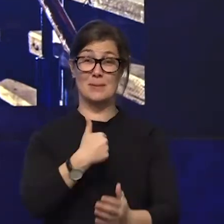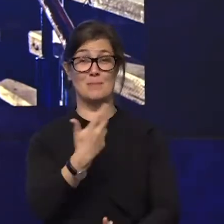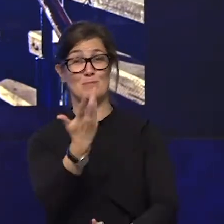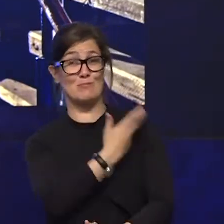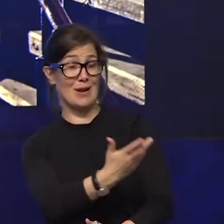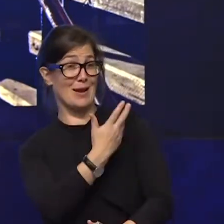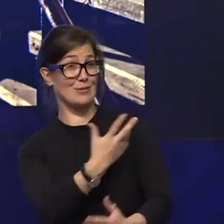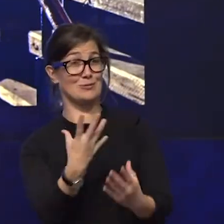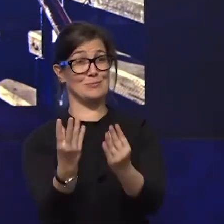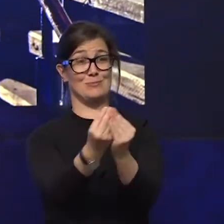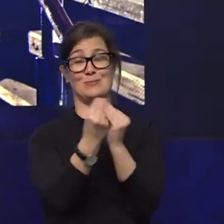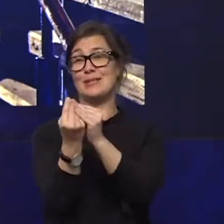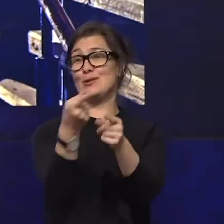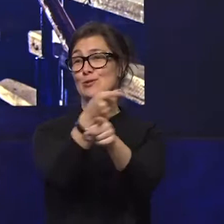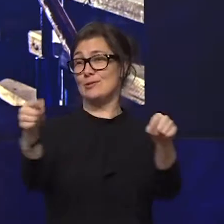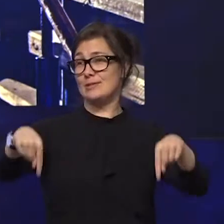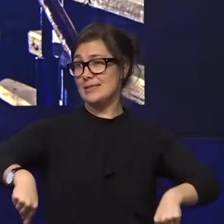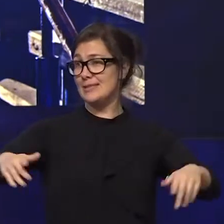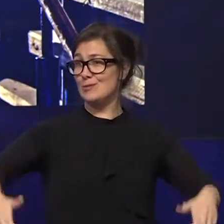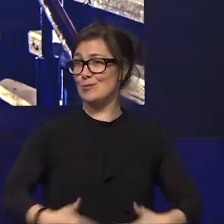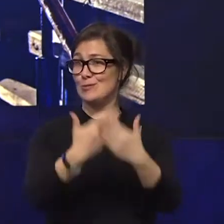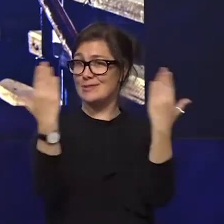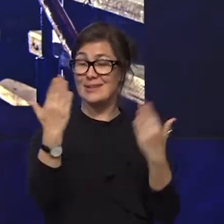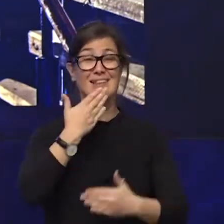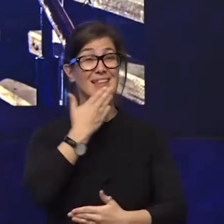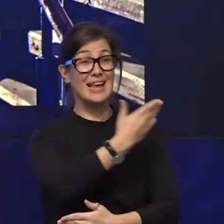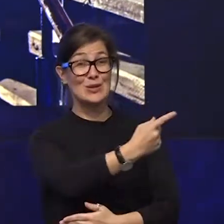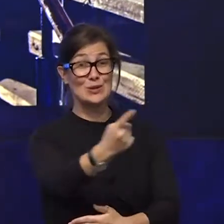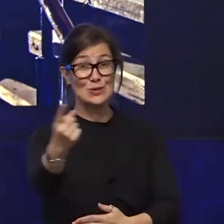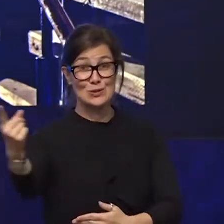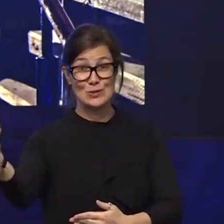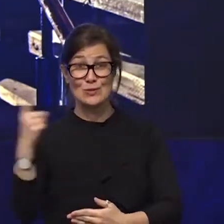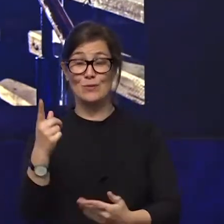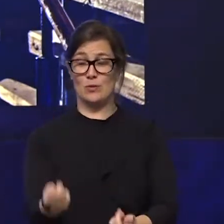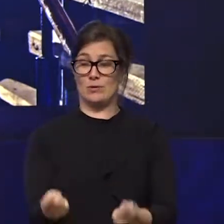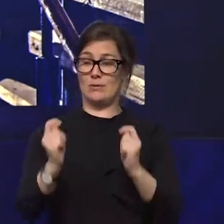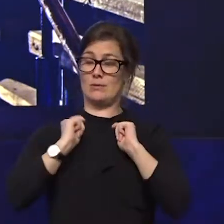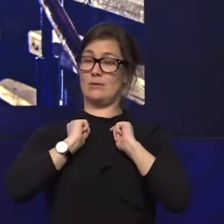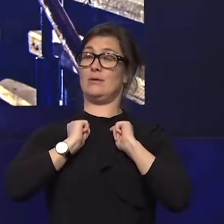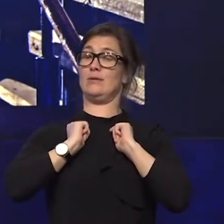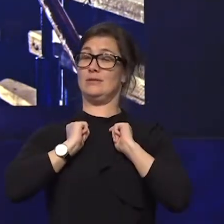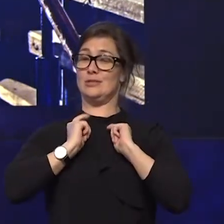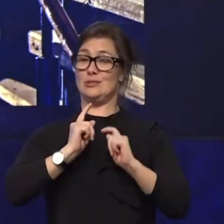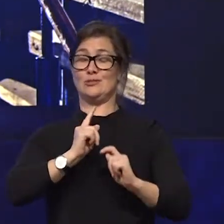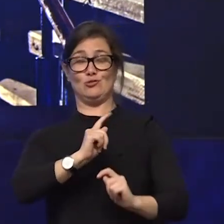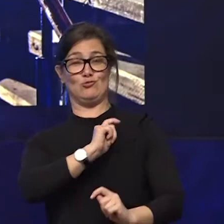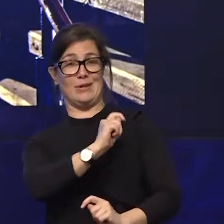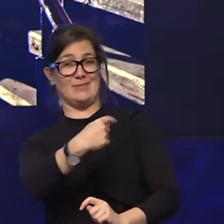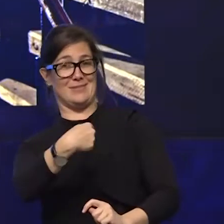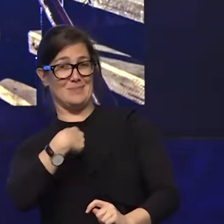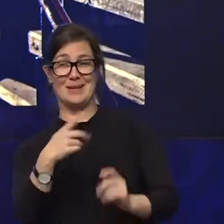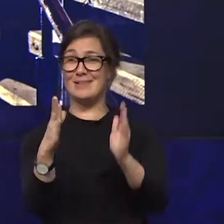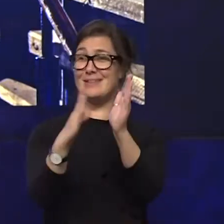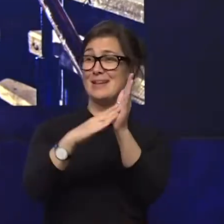spend the day with you thank you for entrusting me to be your master of ceremonies